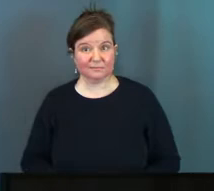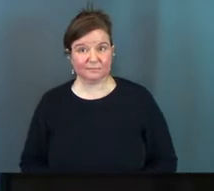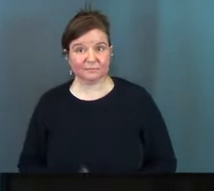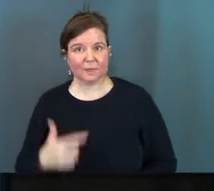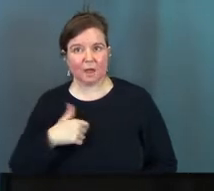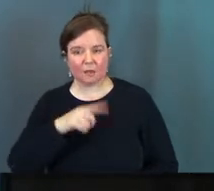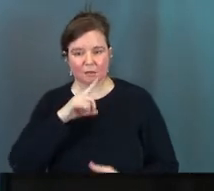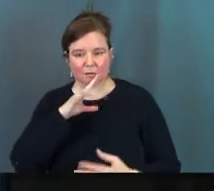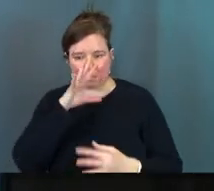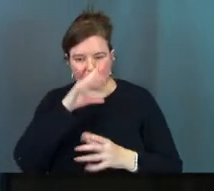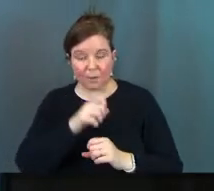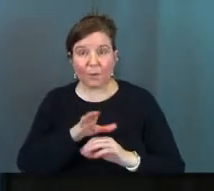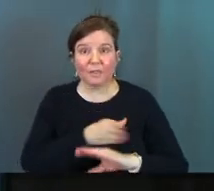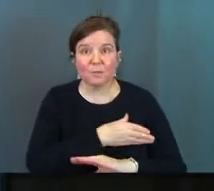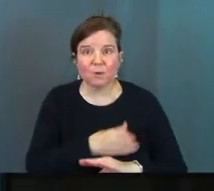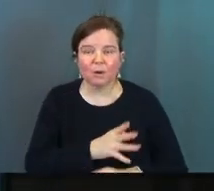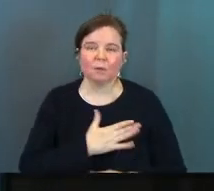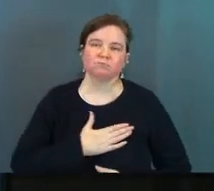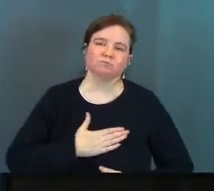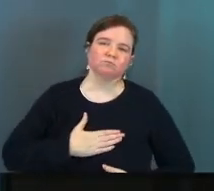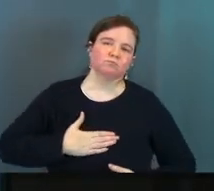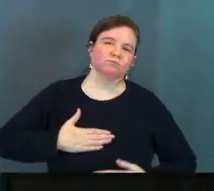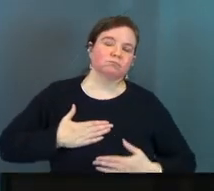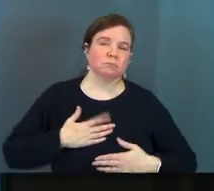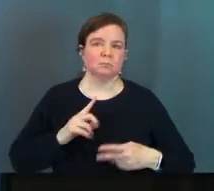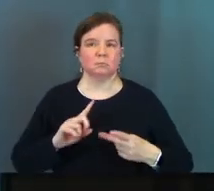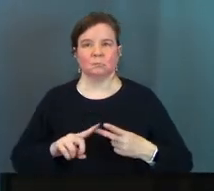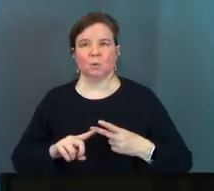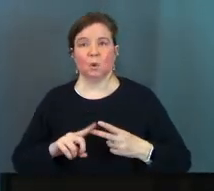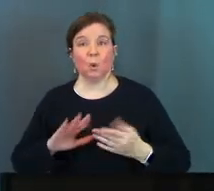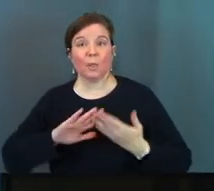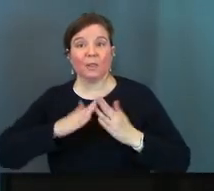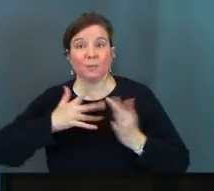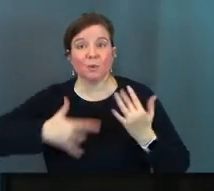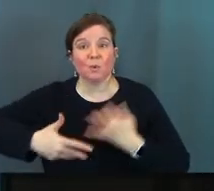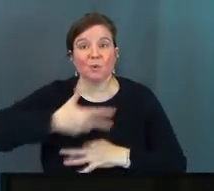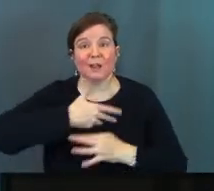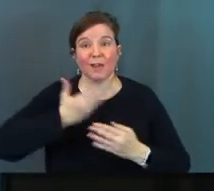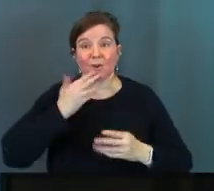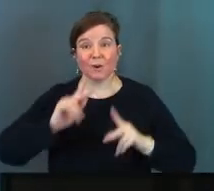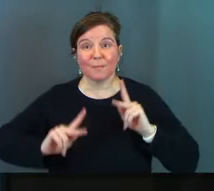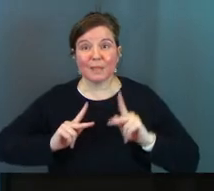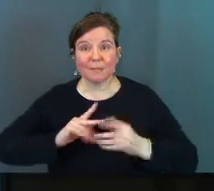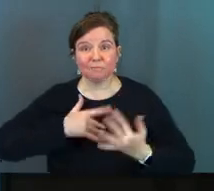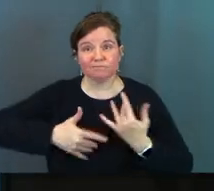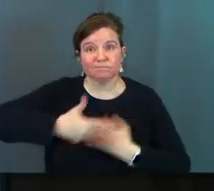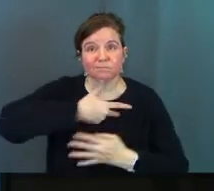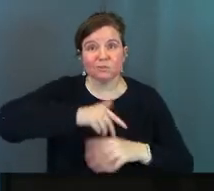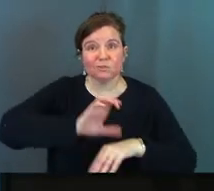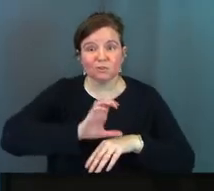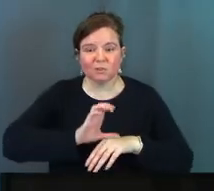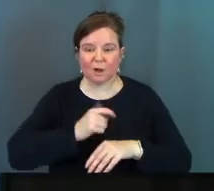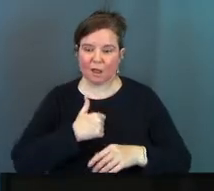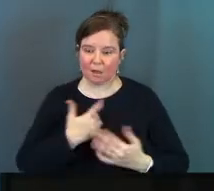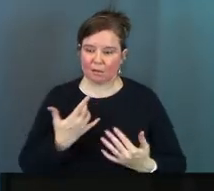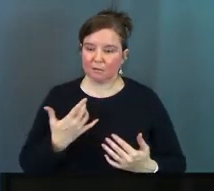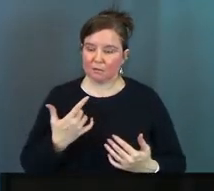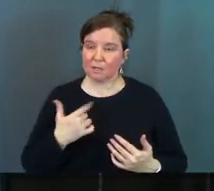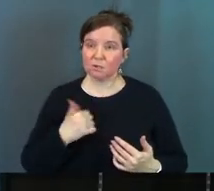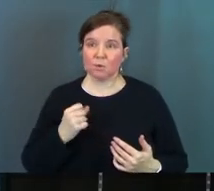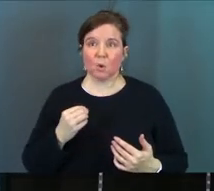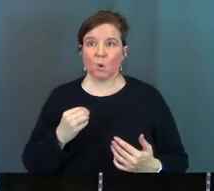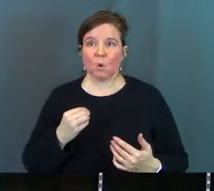I can fall in love with the music I can fall in love with the community and the good people that are in the church and it can be